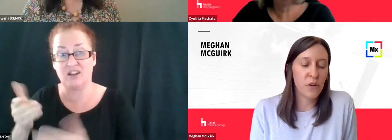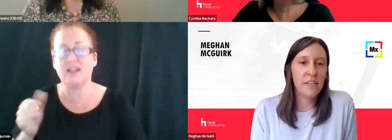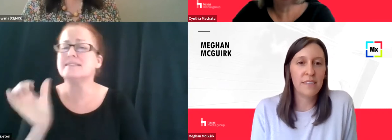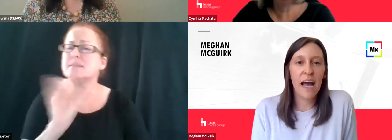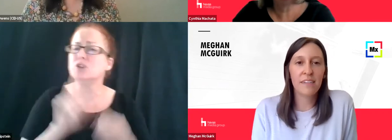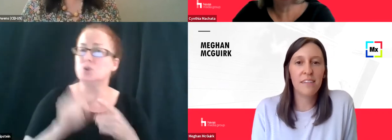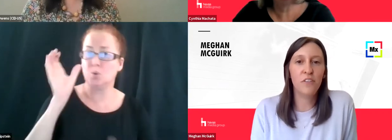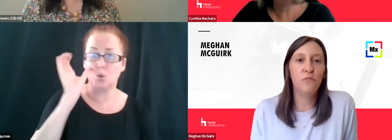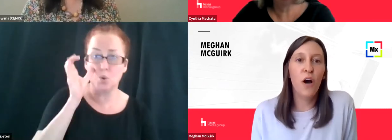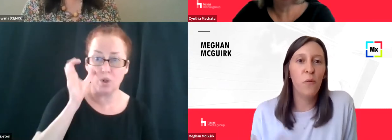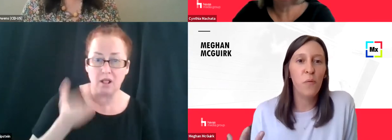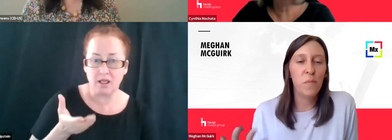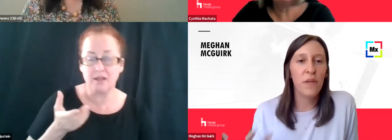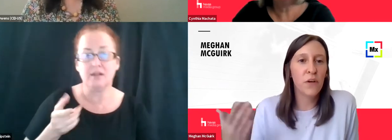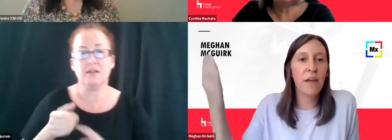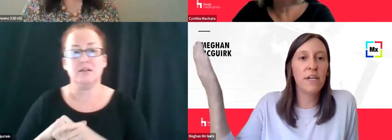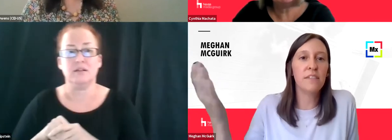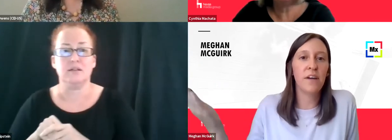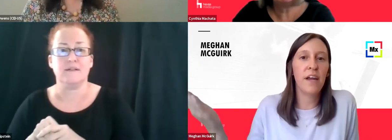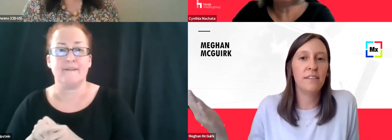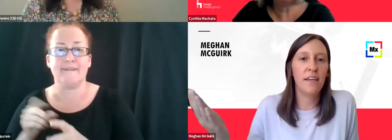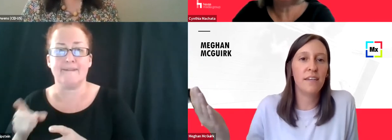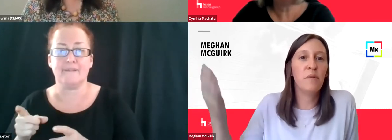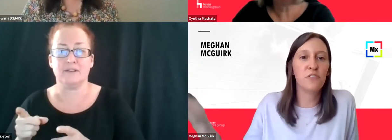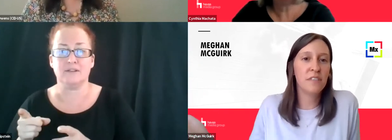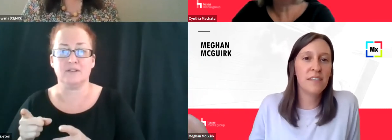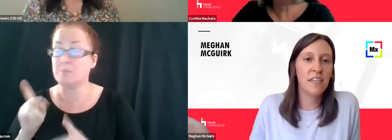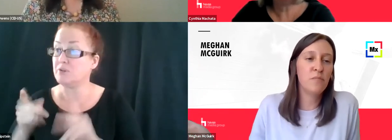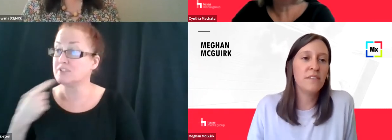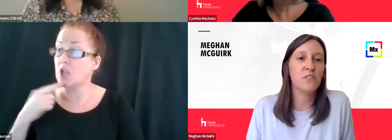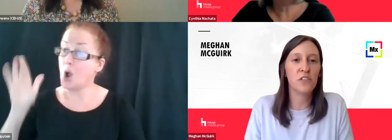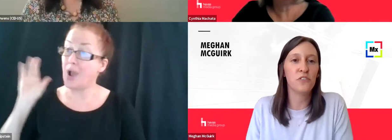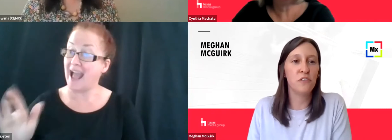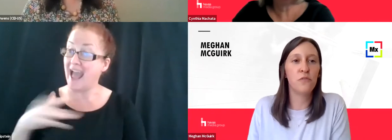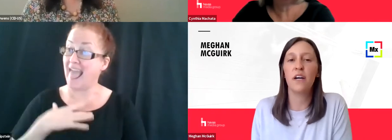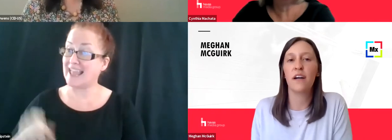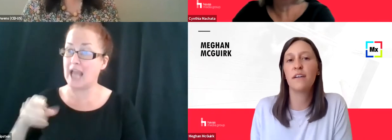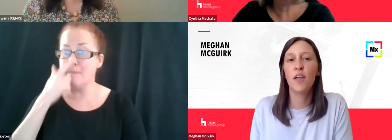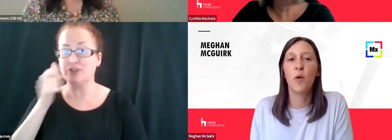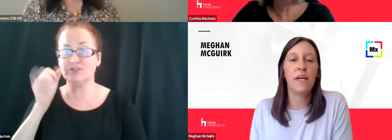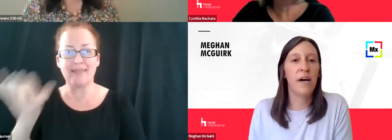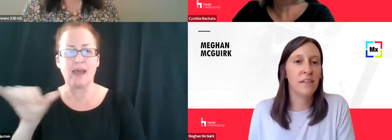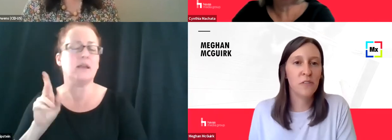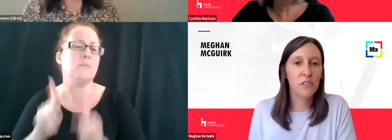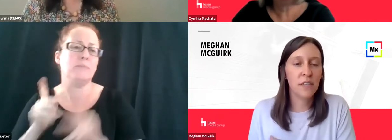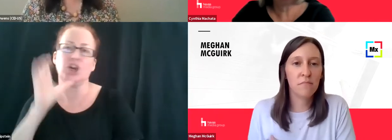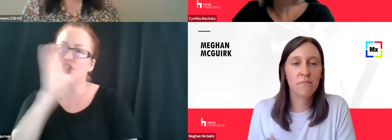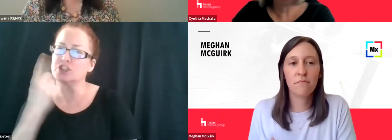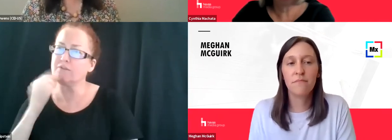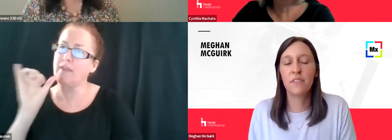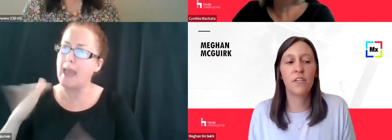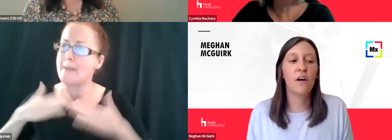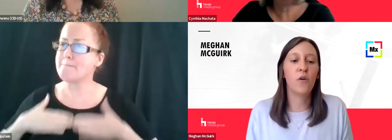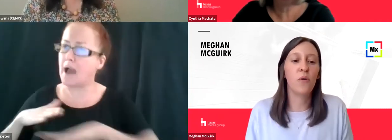you can be pretty exact and you know what they're raising their hand and saying, I'm interested in this because they're searching for best body lotion.